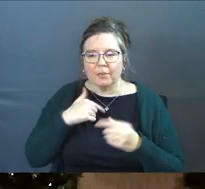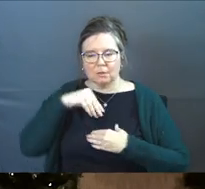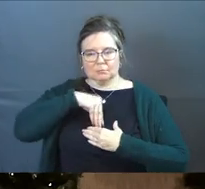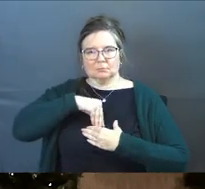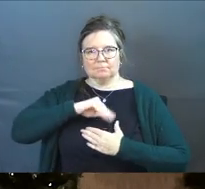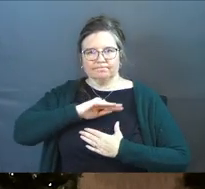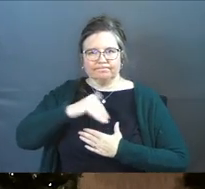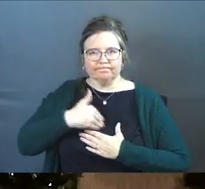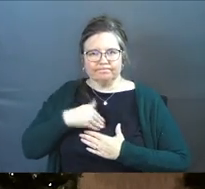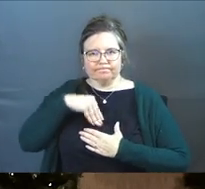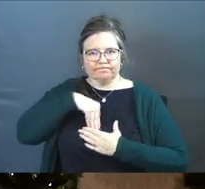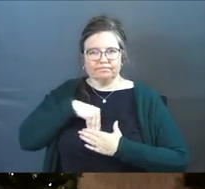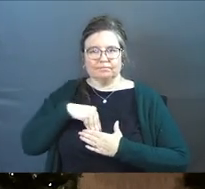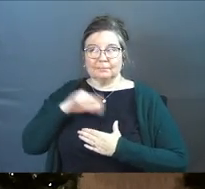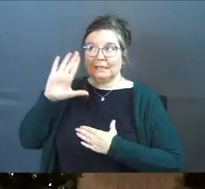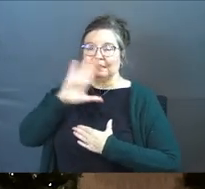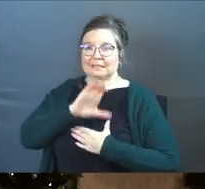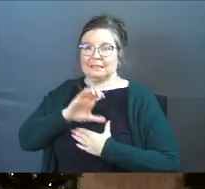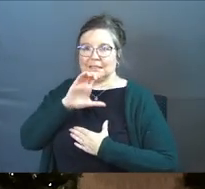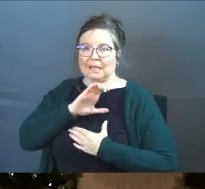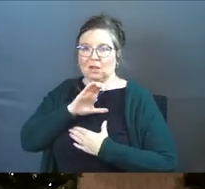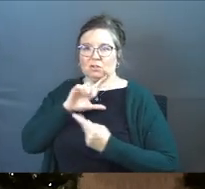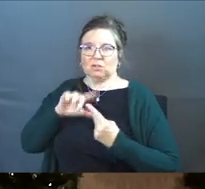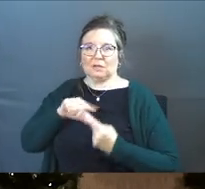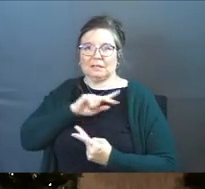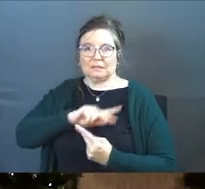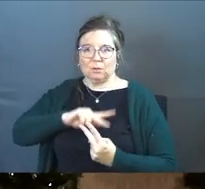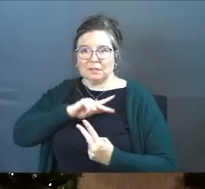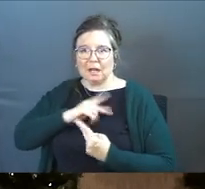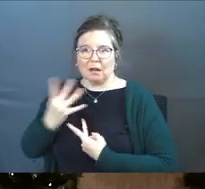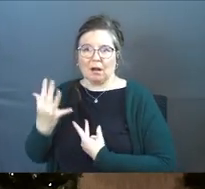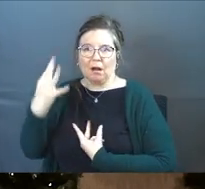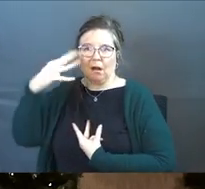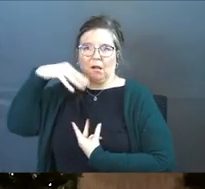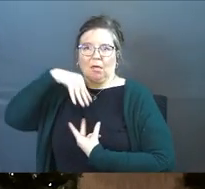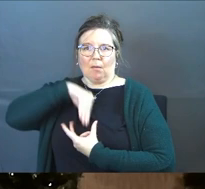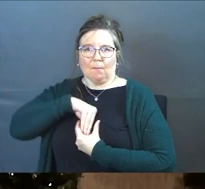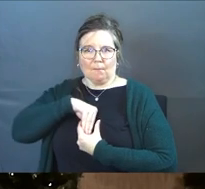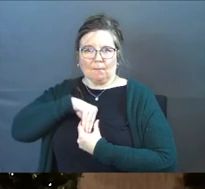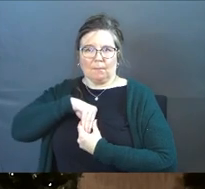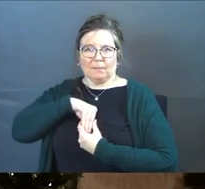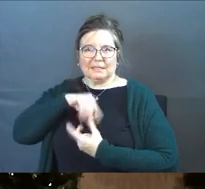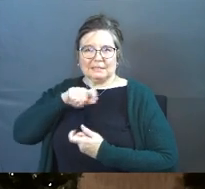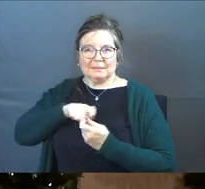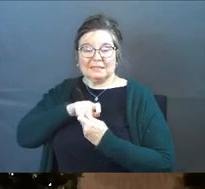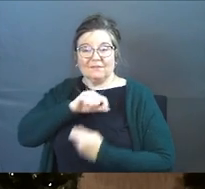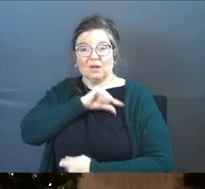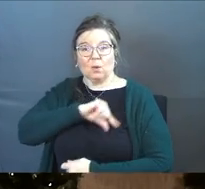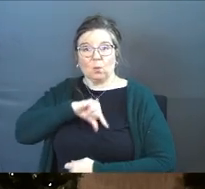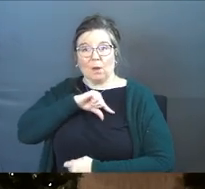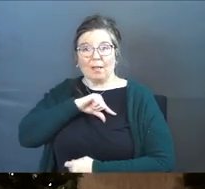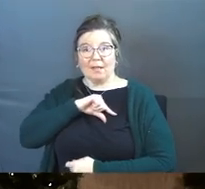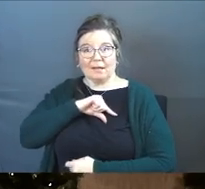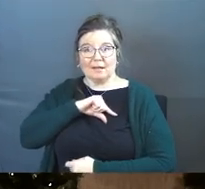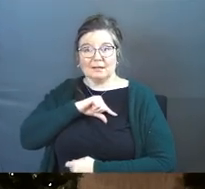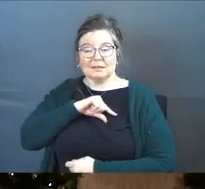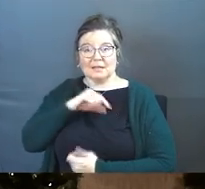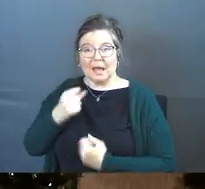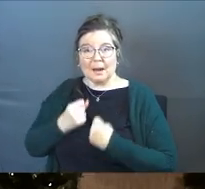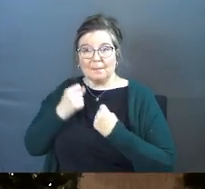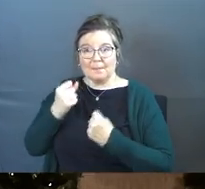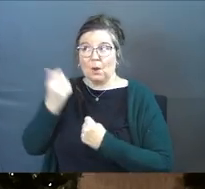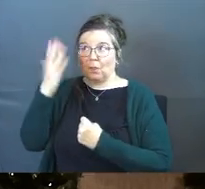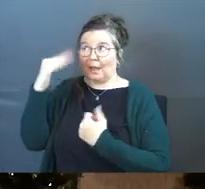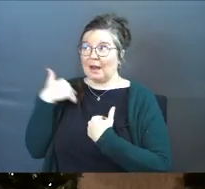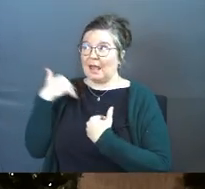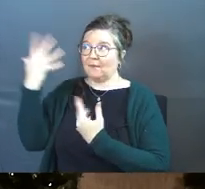resemblance there. It's it's his character. It's his personality. There's there's very very specific qualities and power that